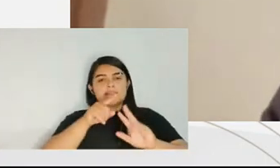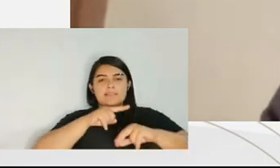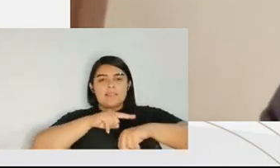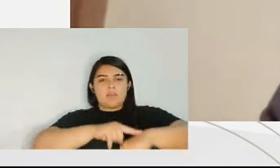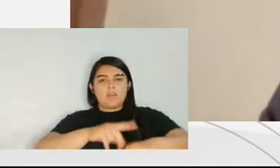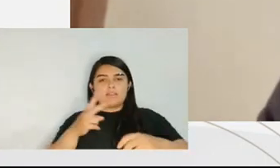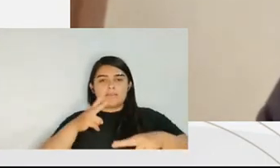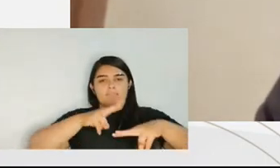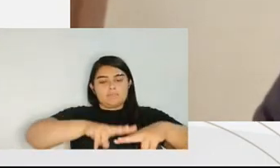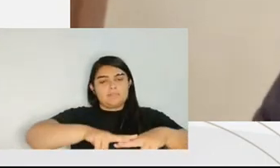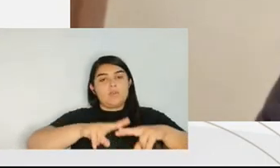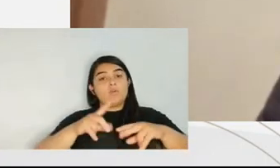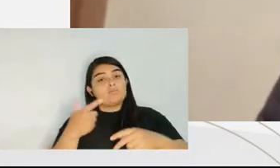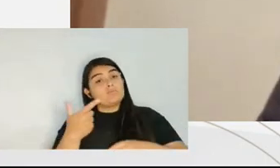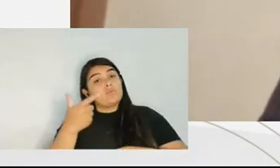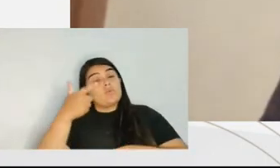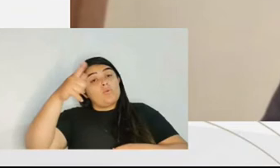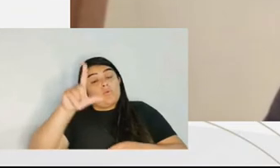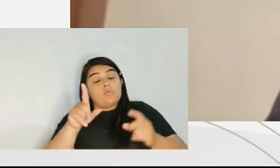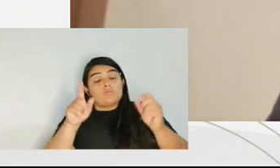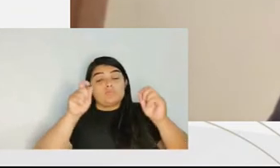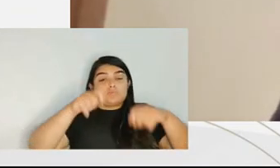base himself to condemn.